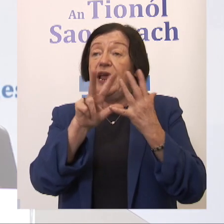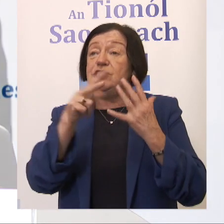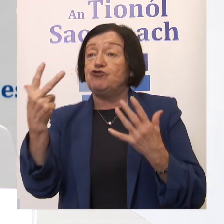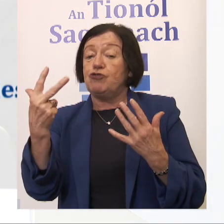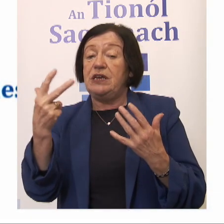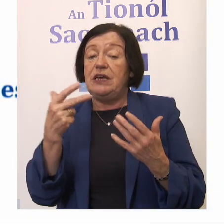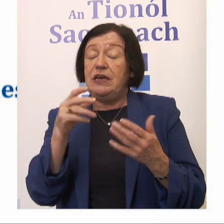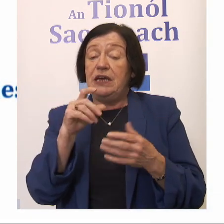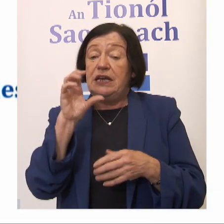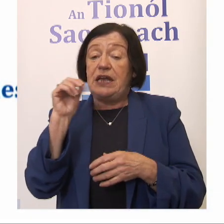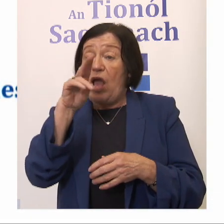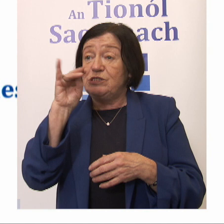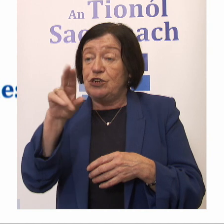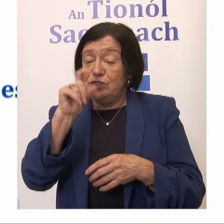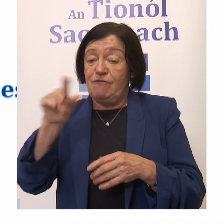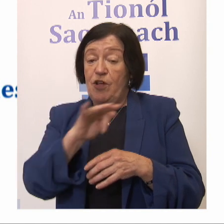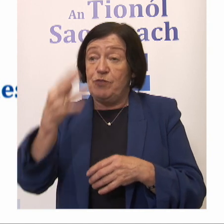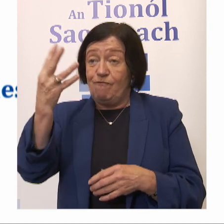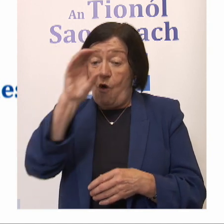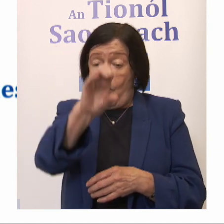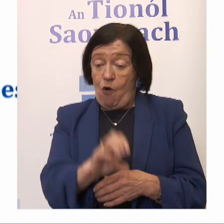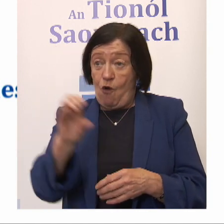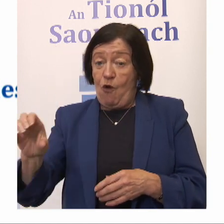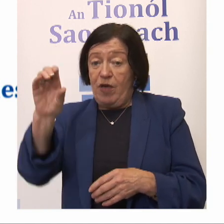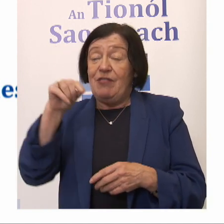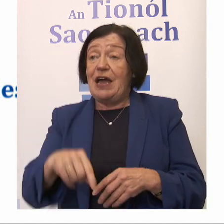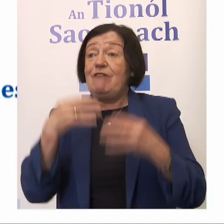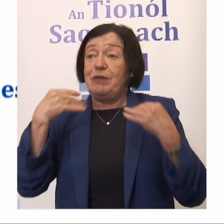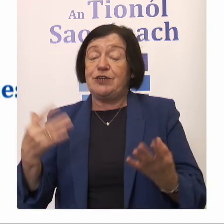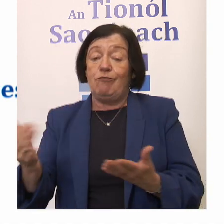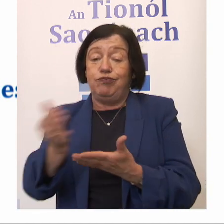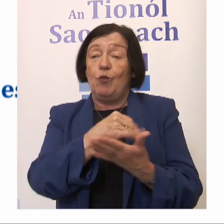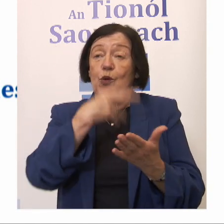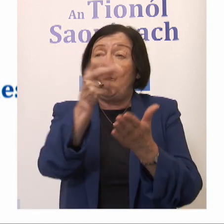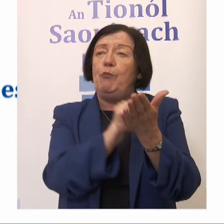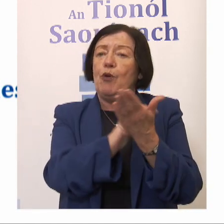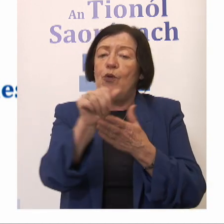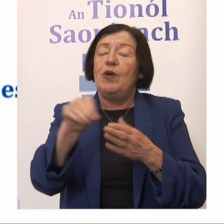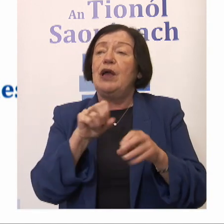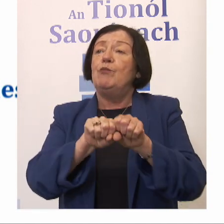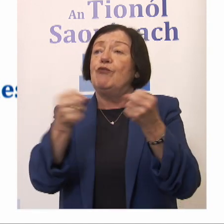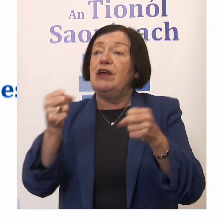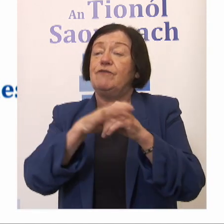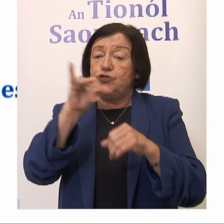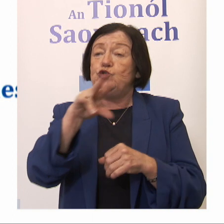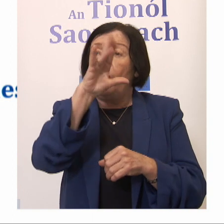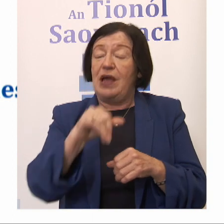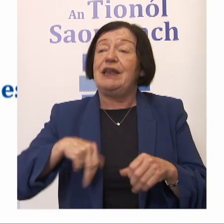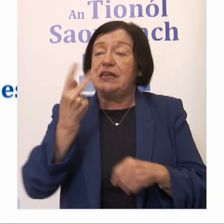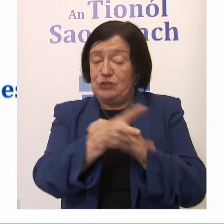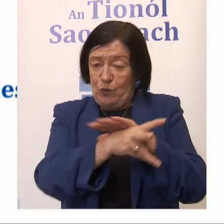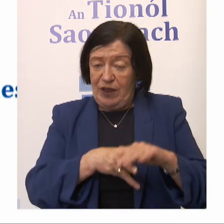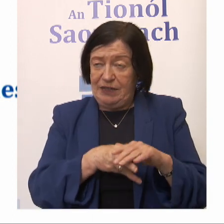councillors from the four local authorities. That information is coming back in and we're going to publish that. We'll take a break for July, which is next week.